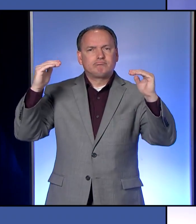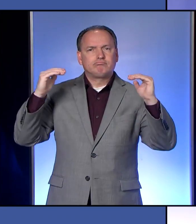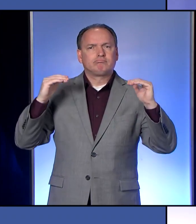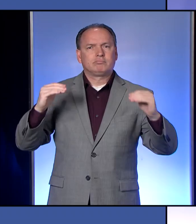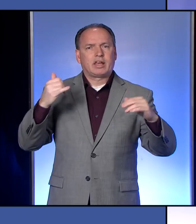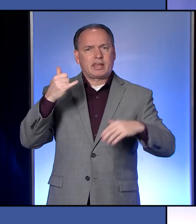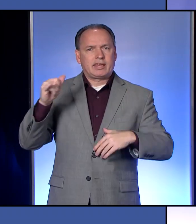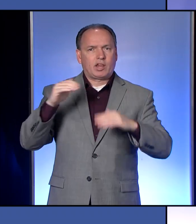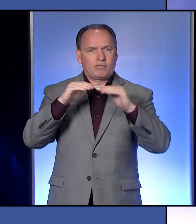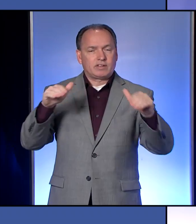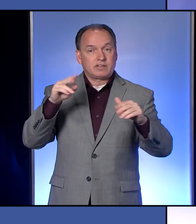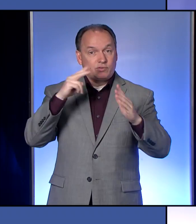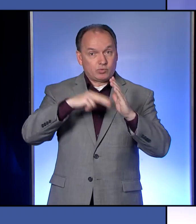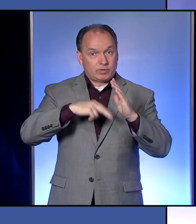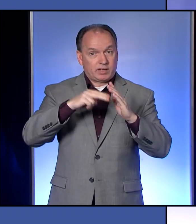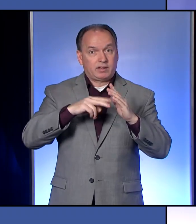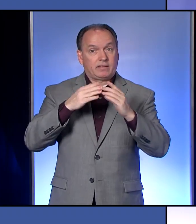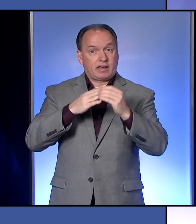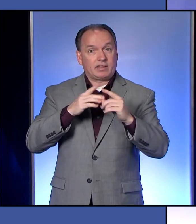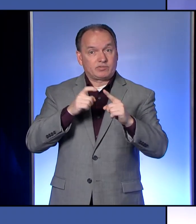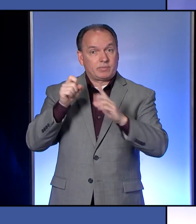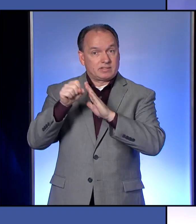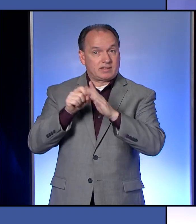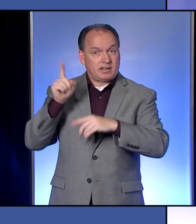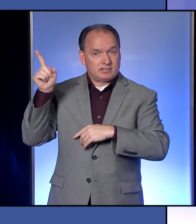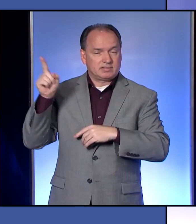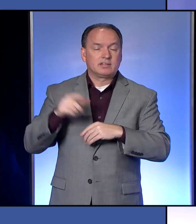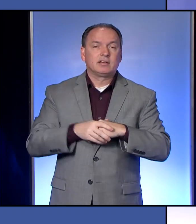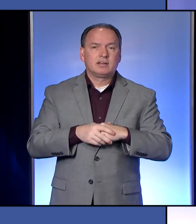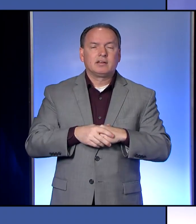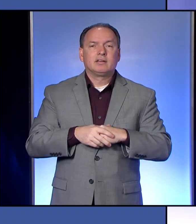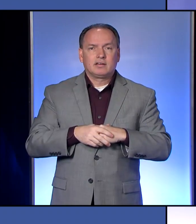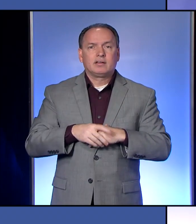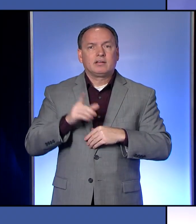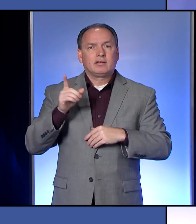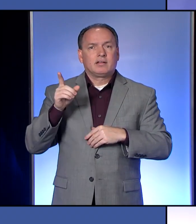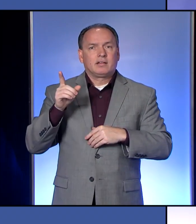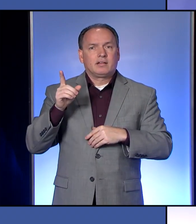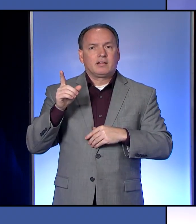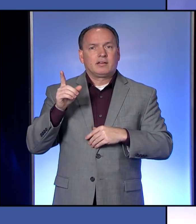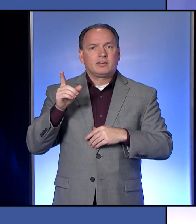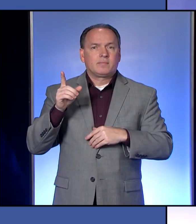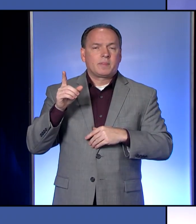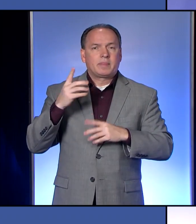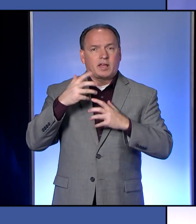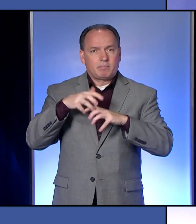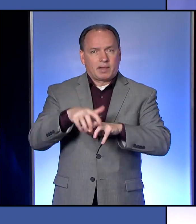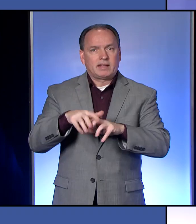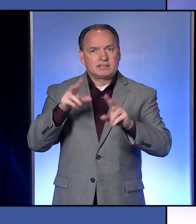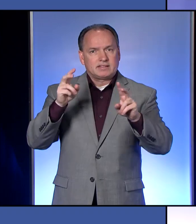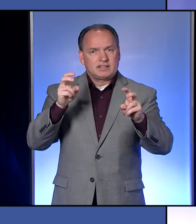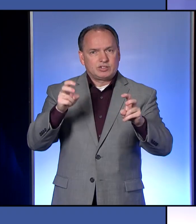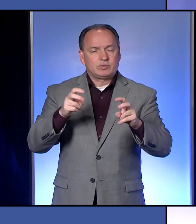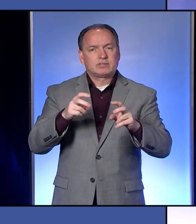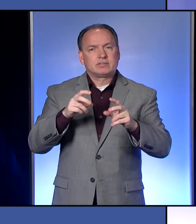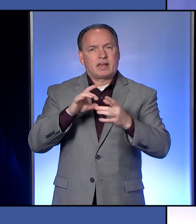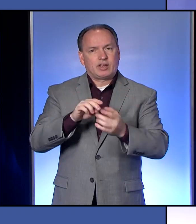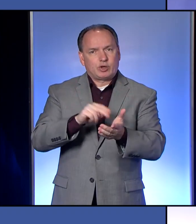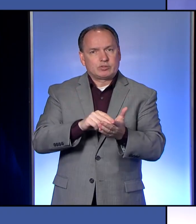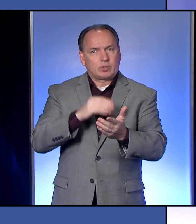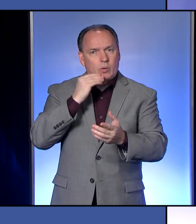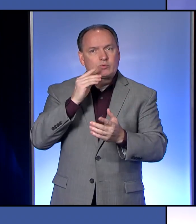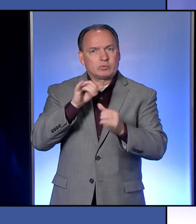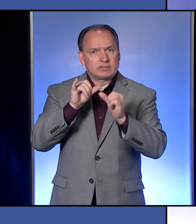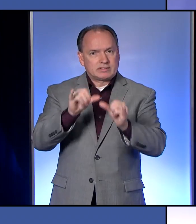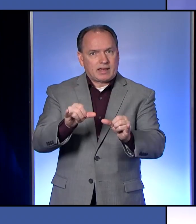do read over the guidelines from the states, the, the, um, compliance issues at nursing homes will remain